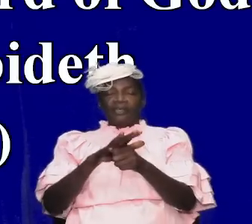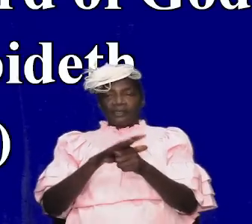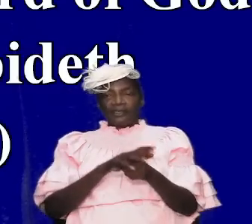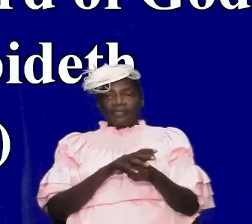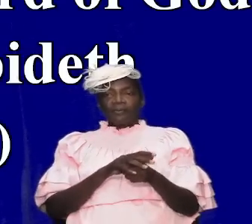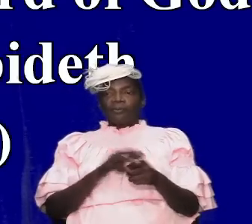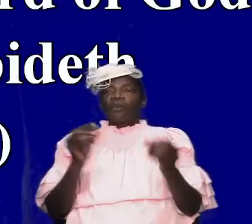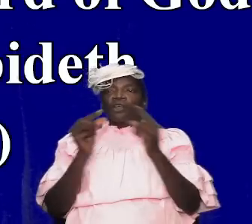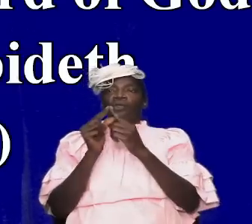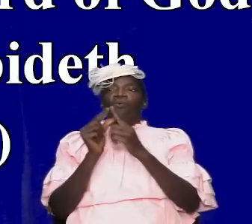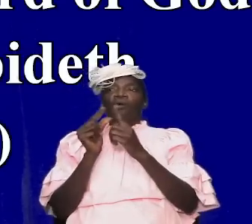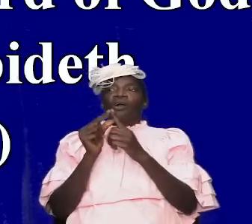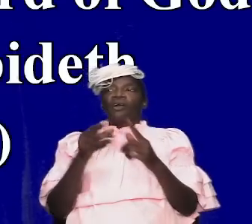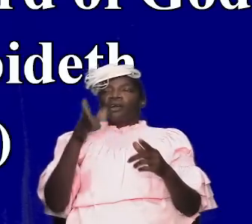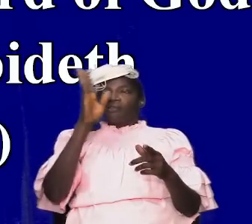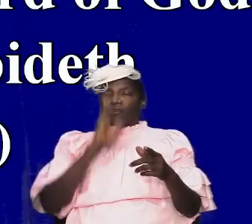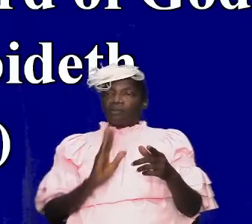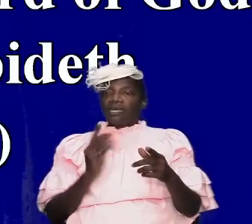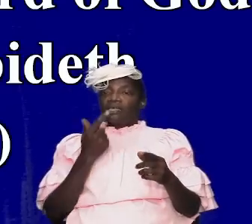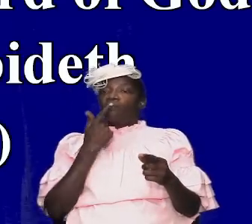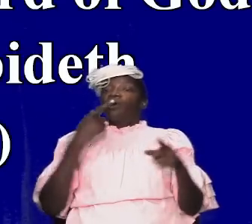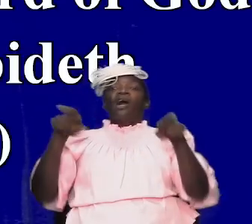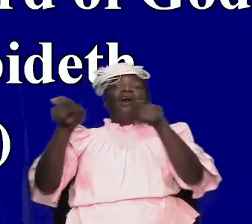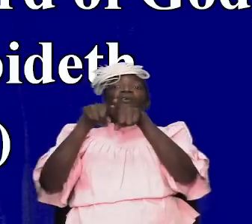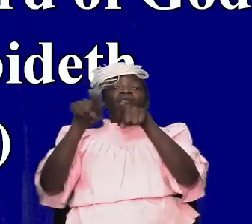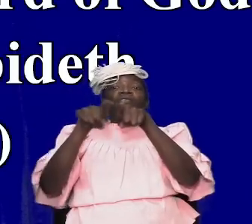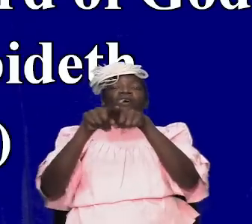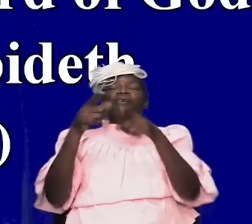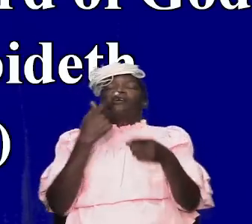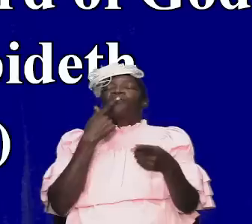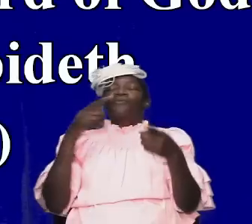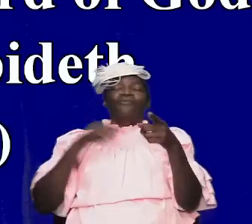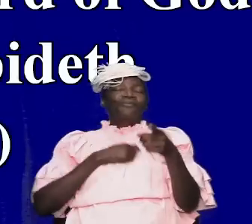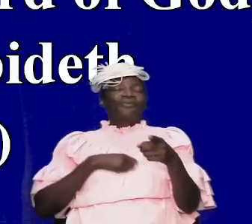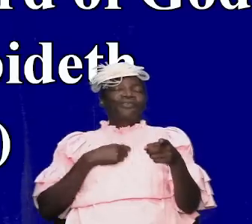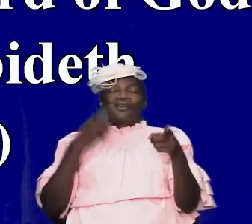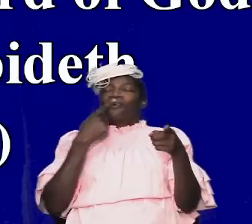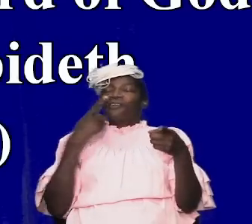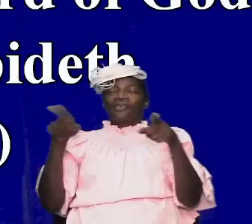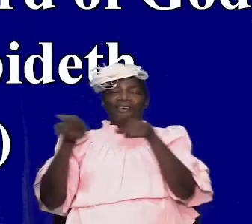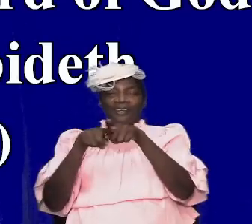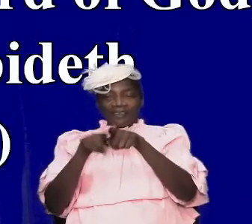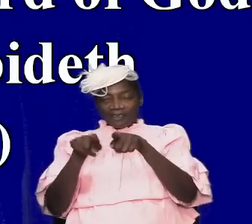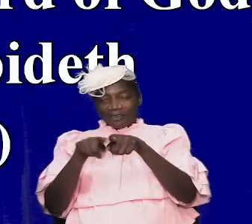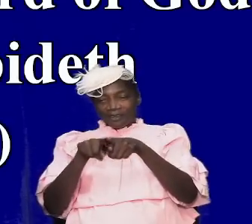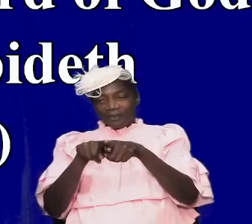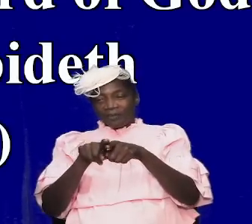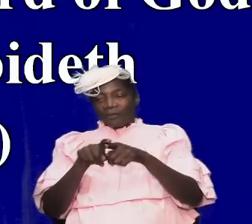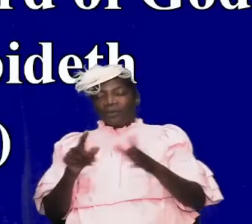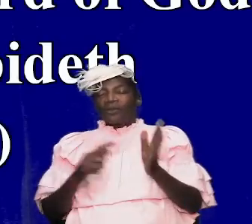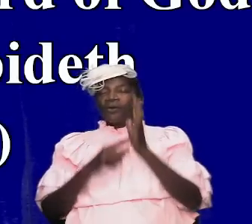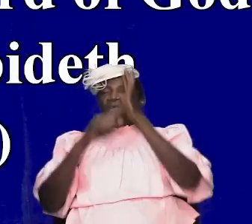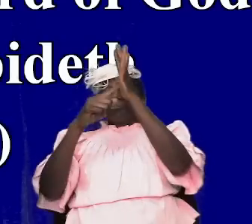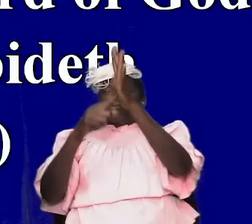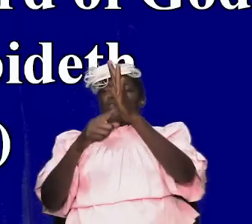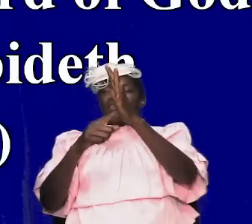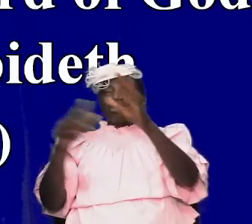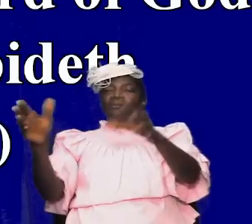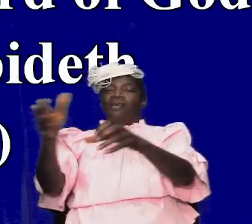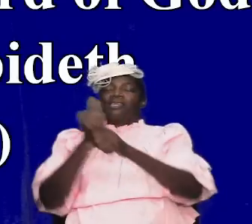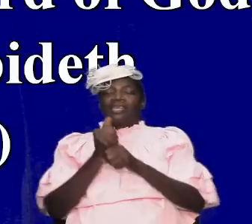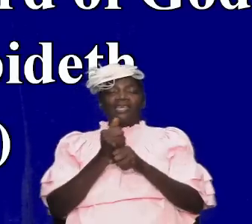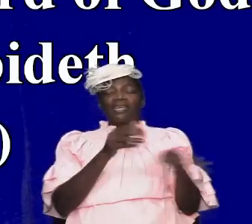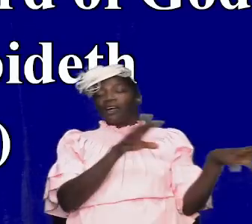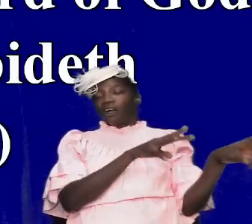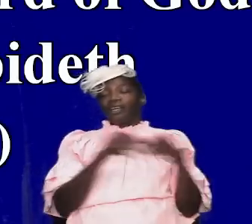the words of almighty god we are going to make them connect we are going to show them to you we are going to present them take it or